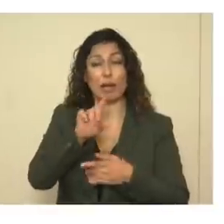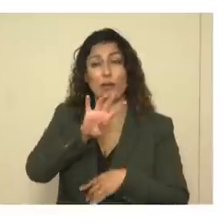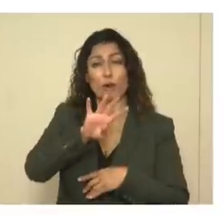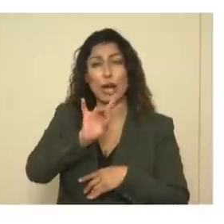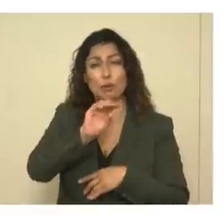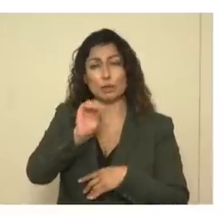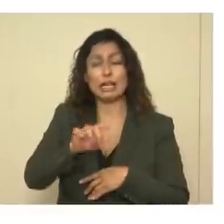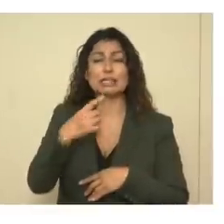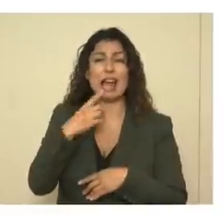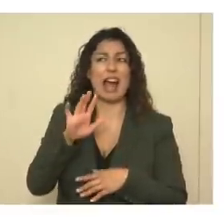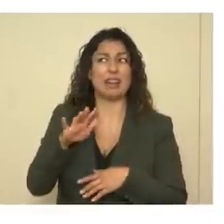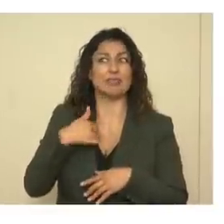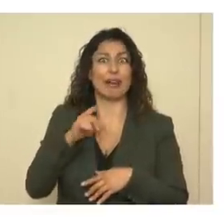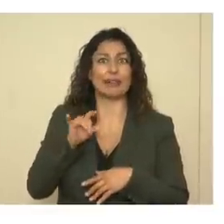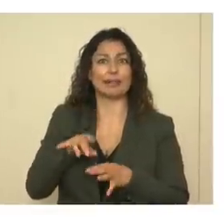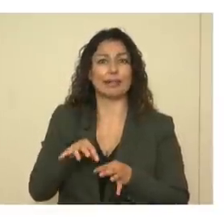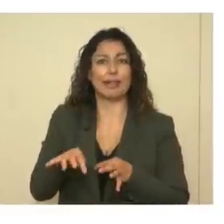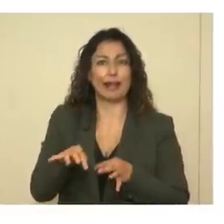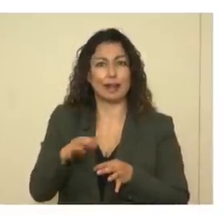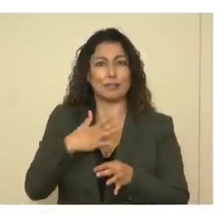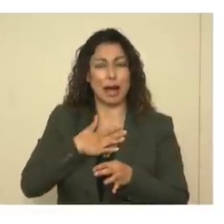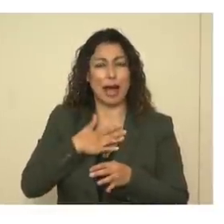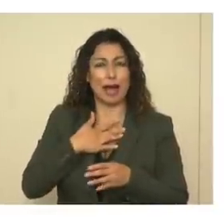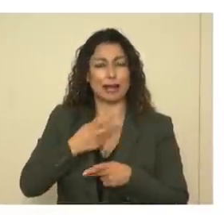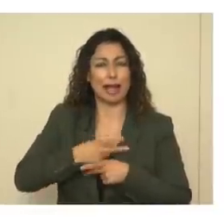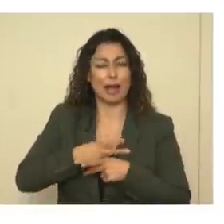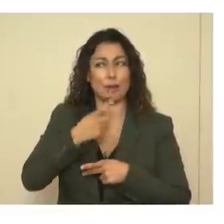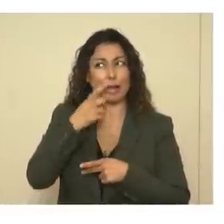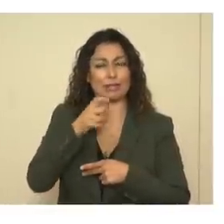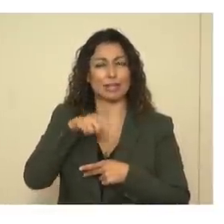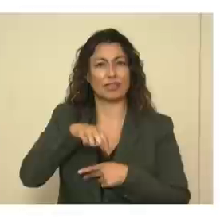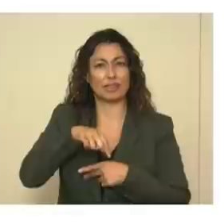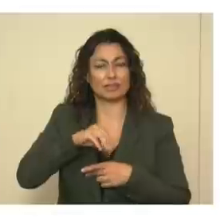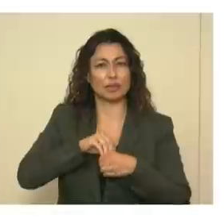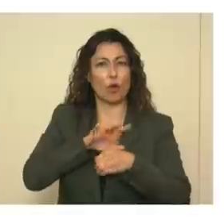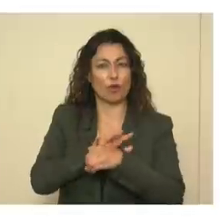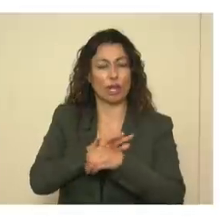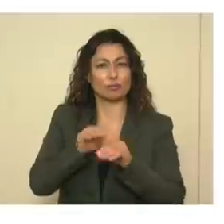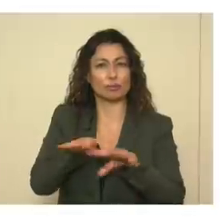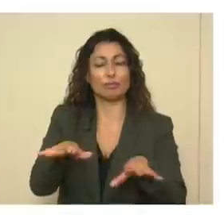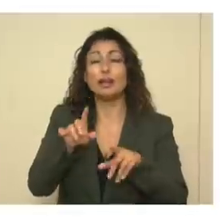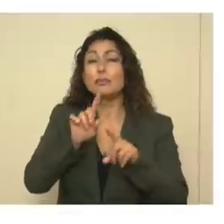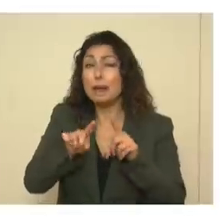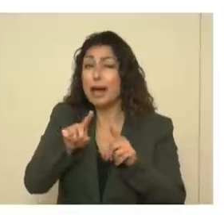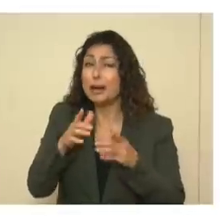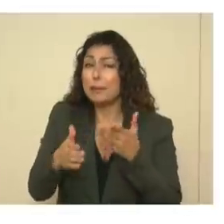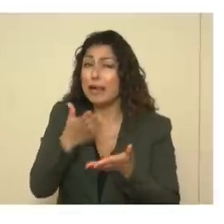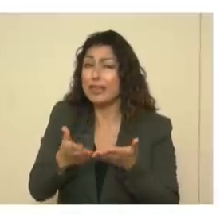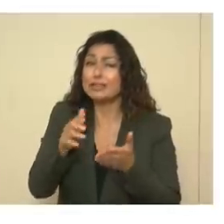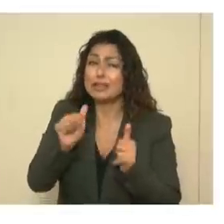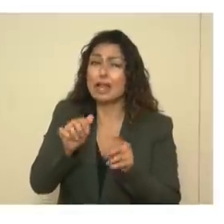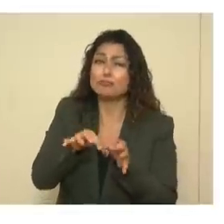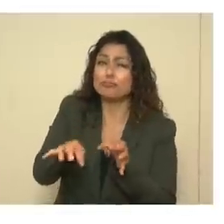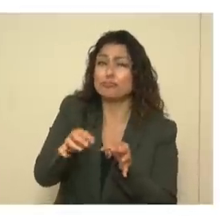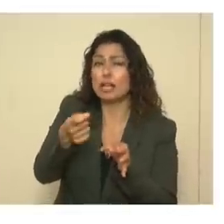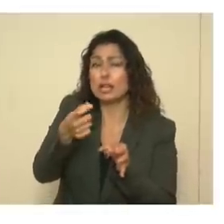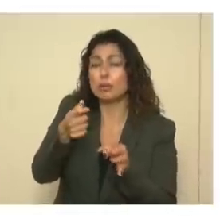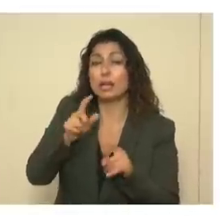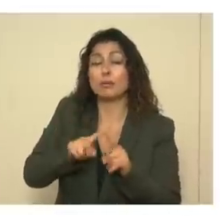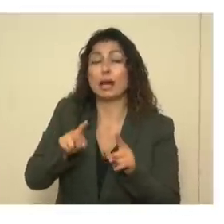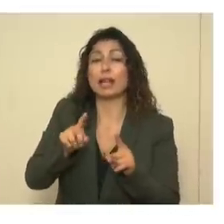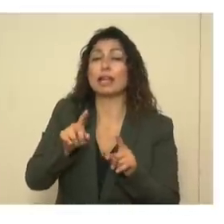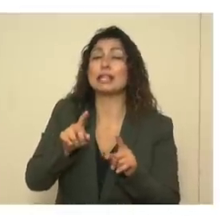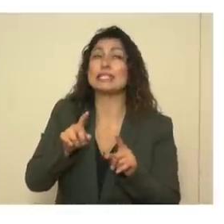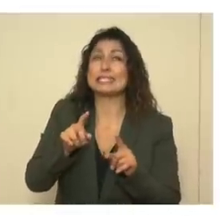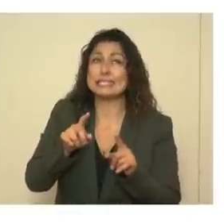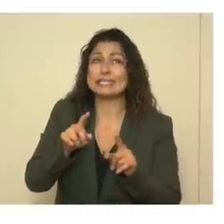said, yeah, I've delayed some of my care because of the outbreak. And there might be things that could be moved out a little bit, but, you know, I